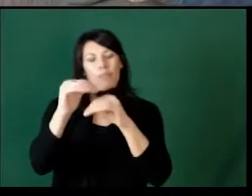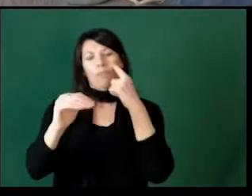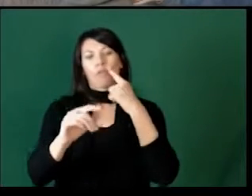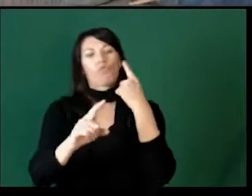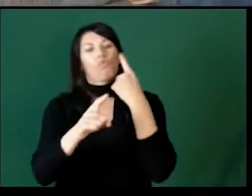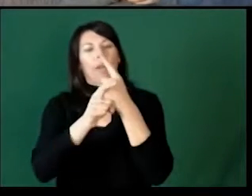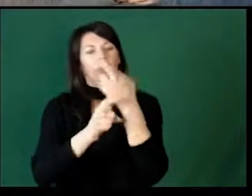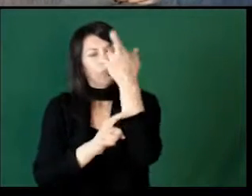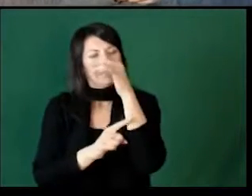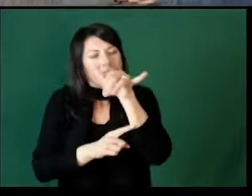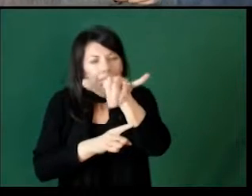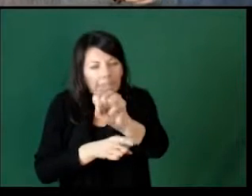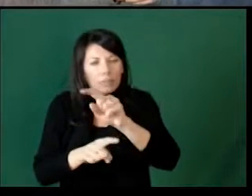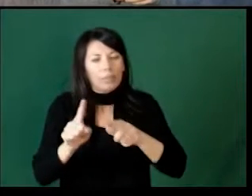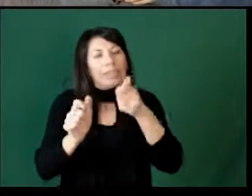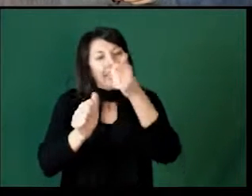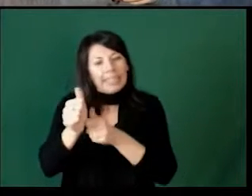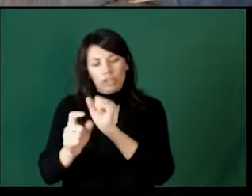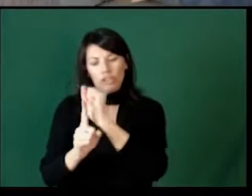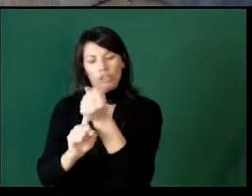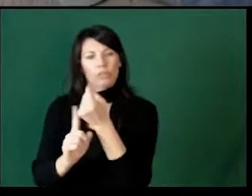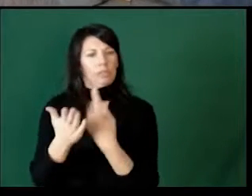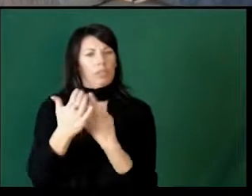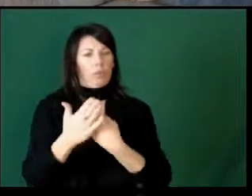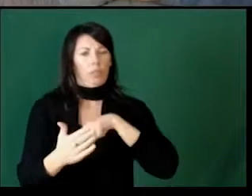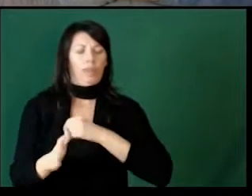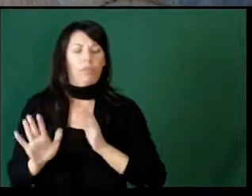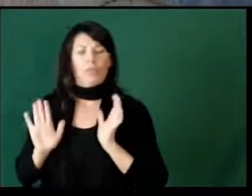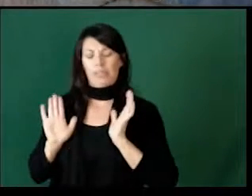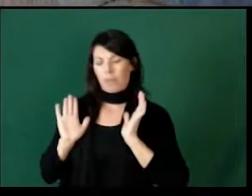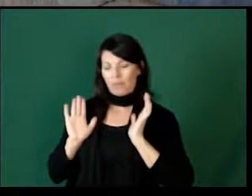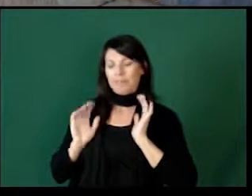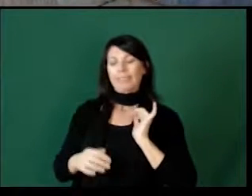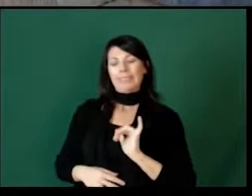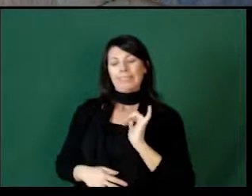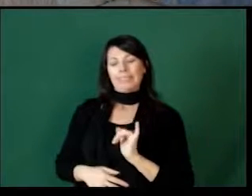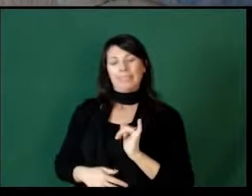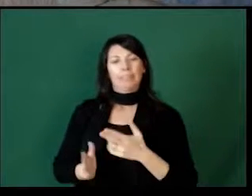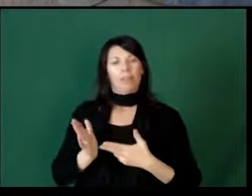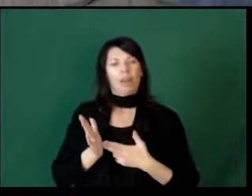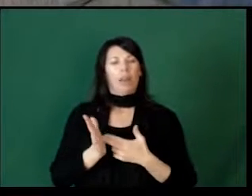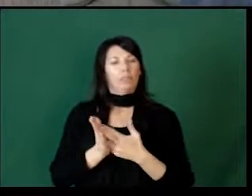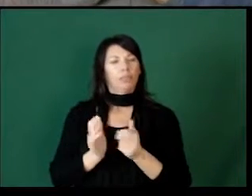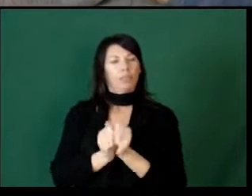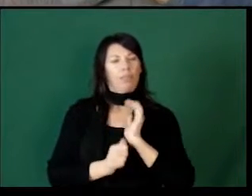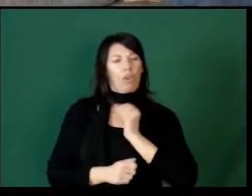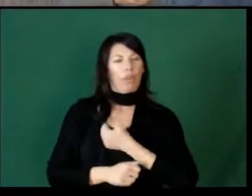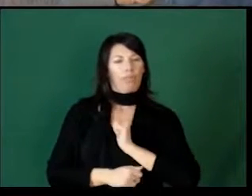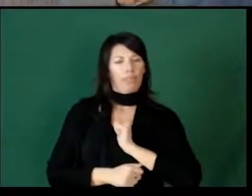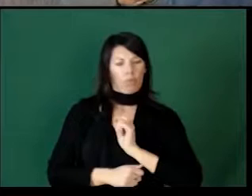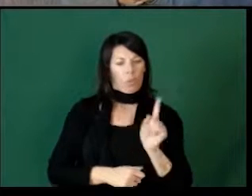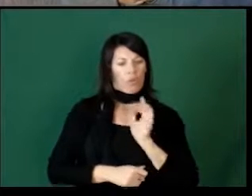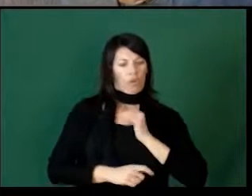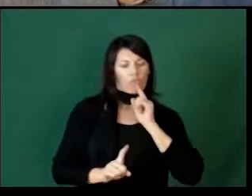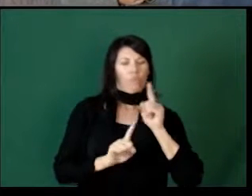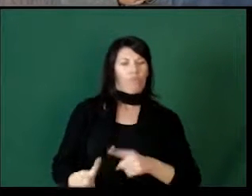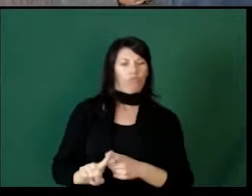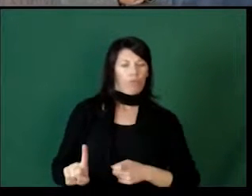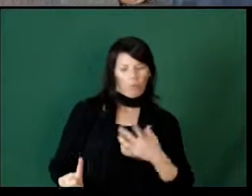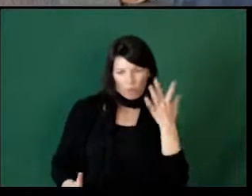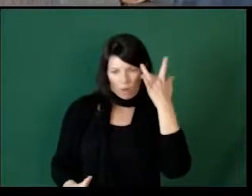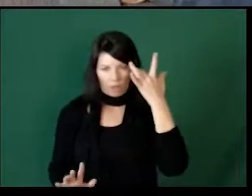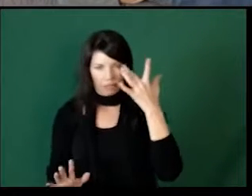limits for all the right reasons. But when we really look at each situation, we might need to step back and be honest with where these reactions are coming from.